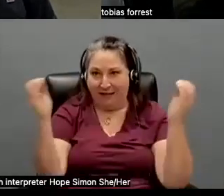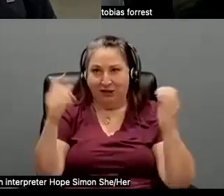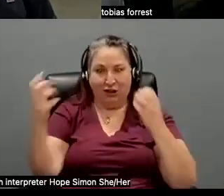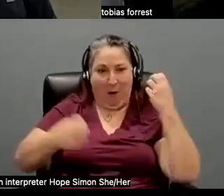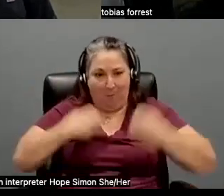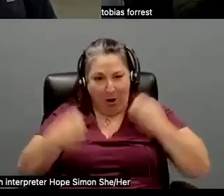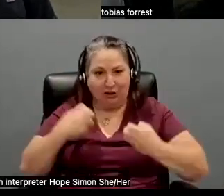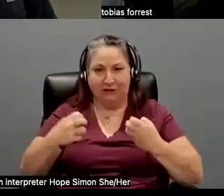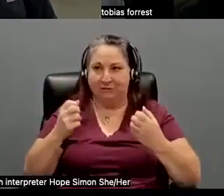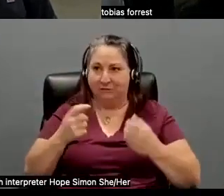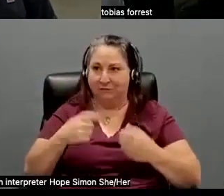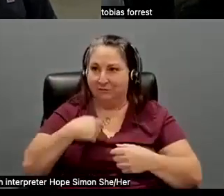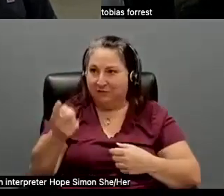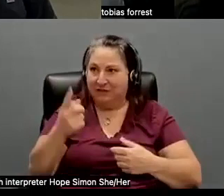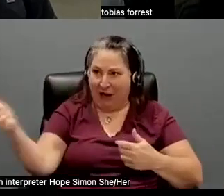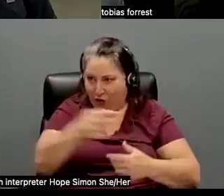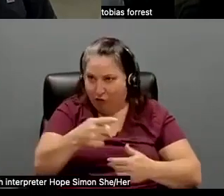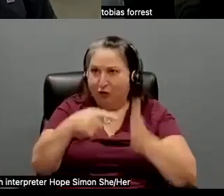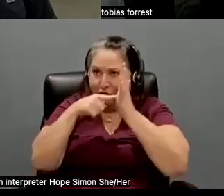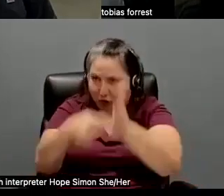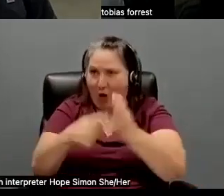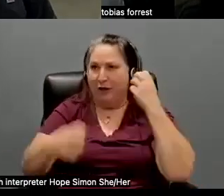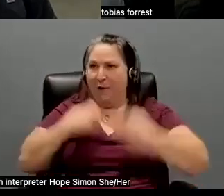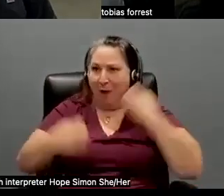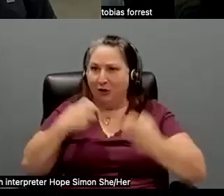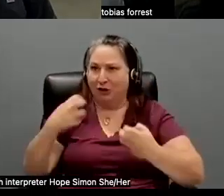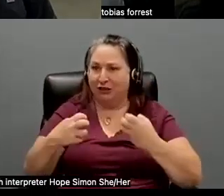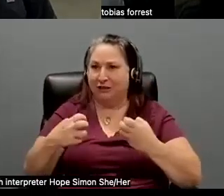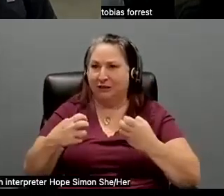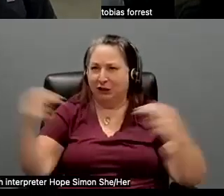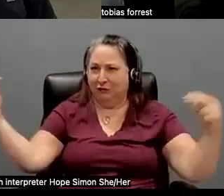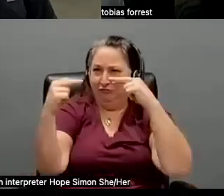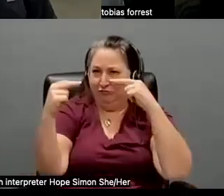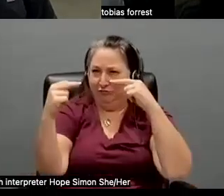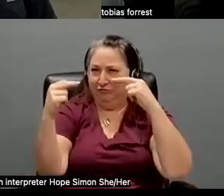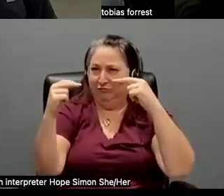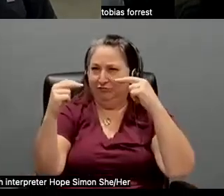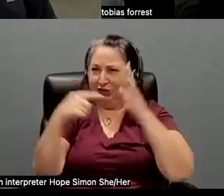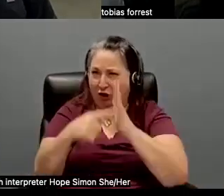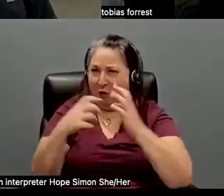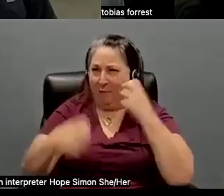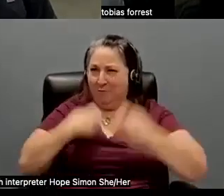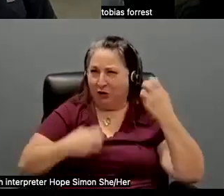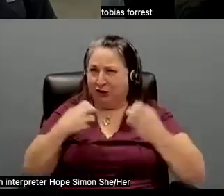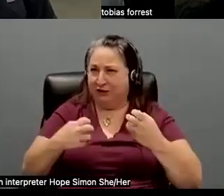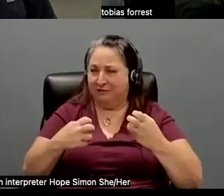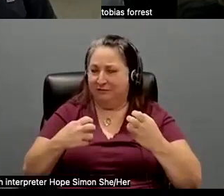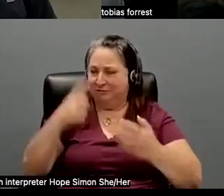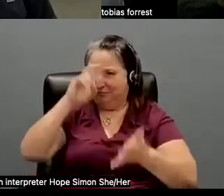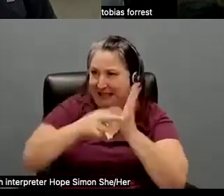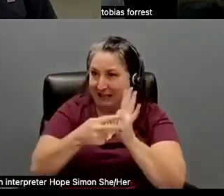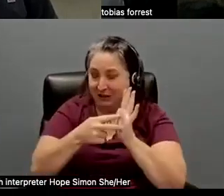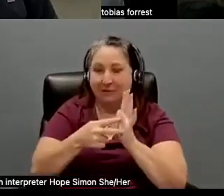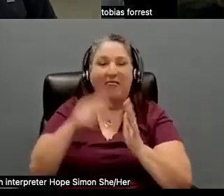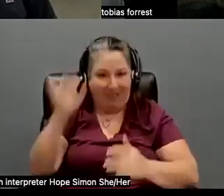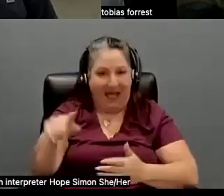is, just throw that emotion at each other, just stare each other down with that intention. And that's what's in the film. And it works so